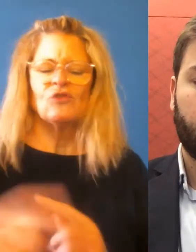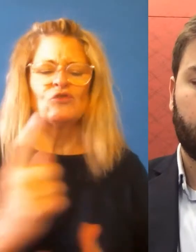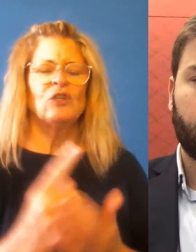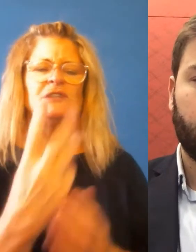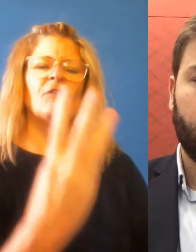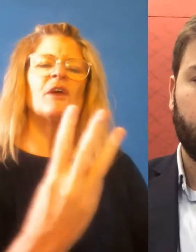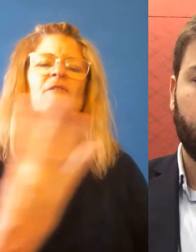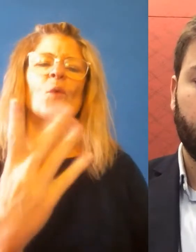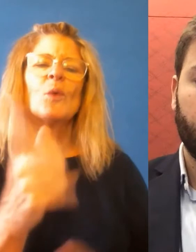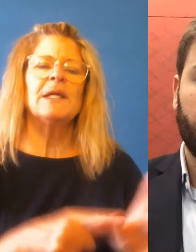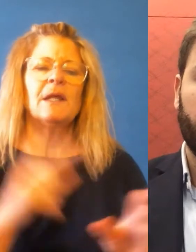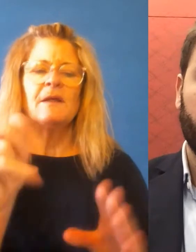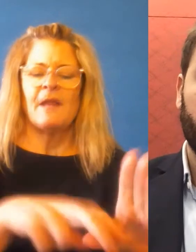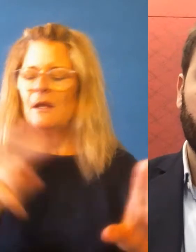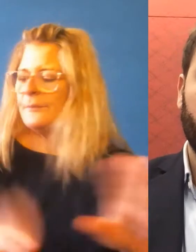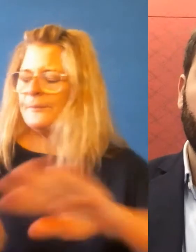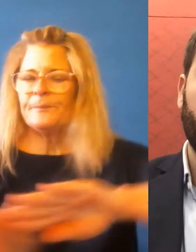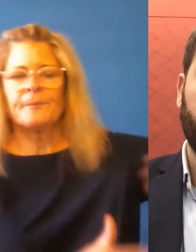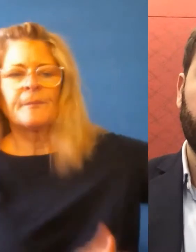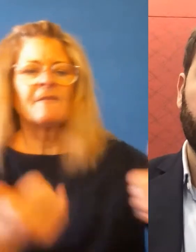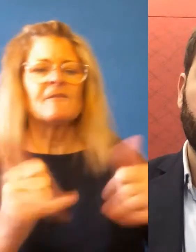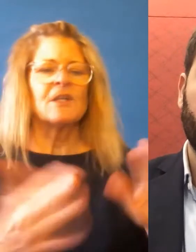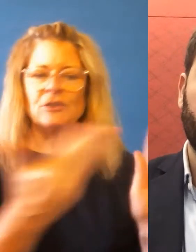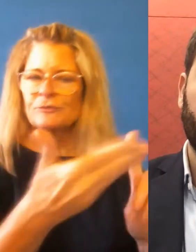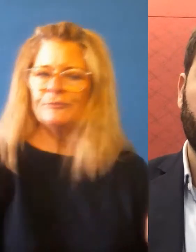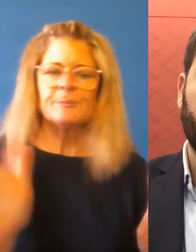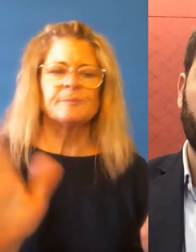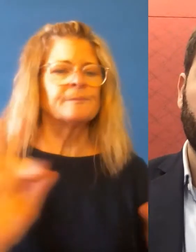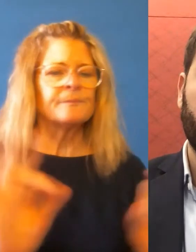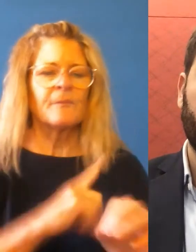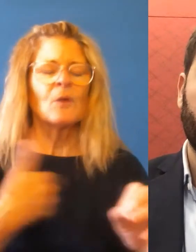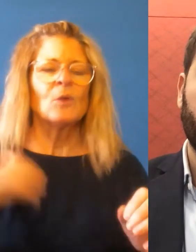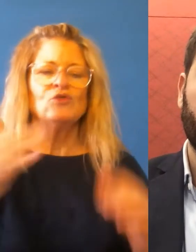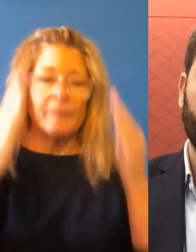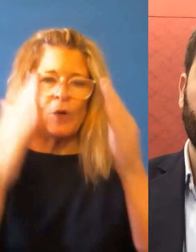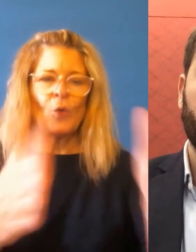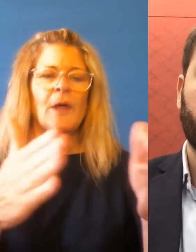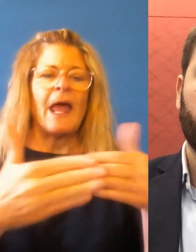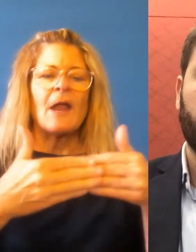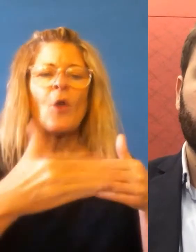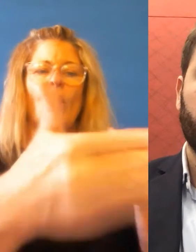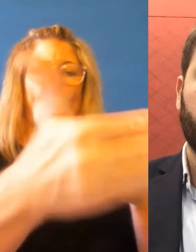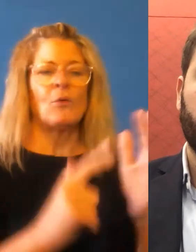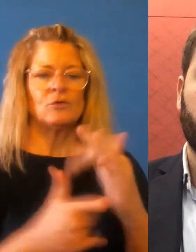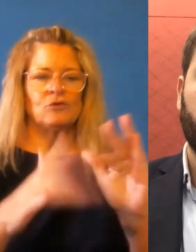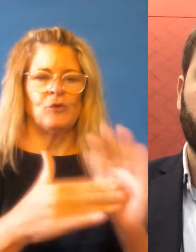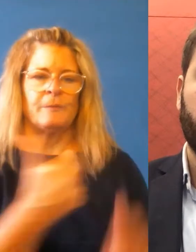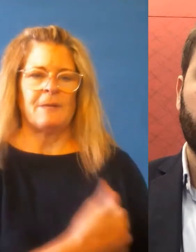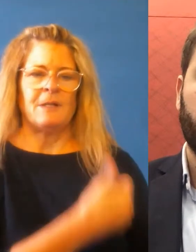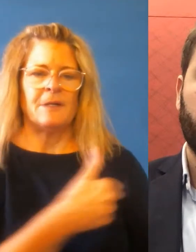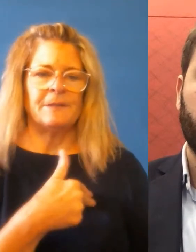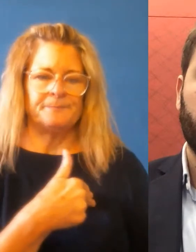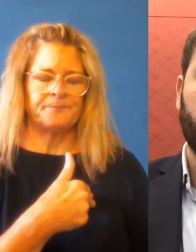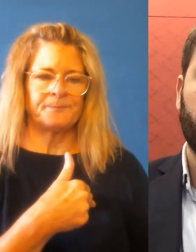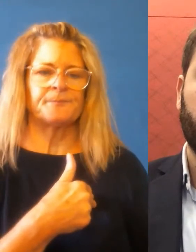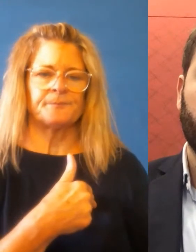then, uh, a different approach. Uh, we should be looking at, um, a longer hall, uh, space, uh,